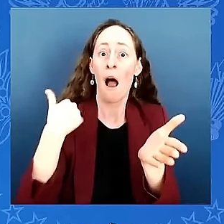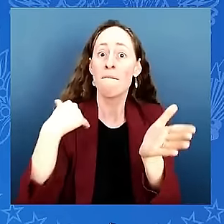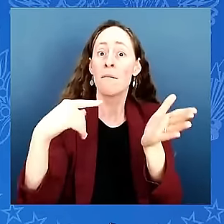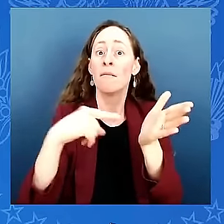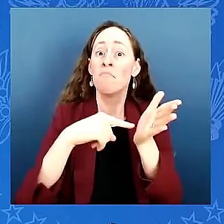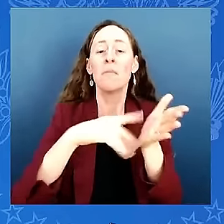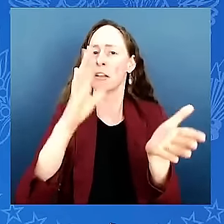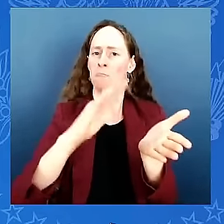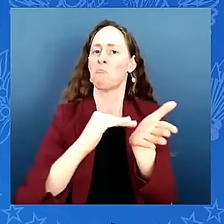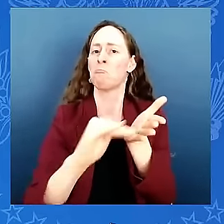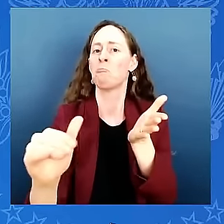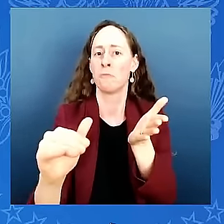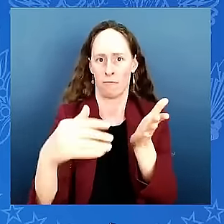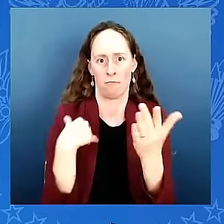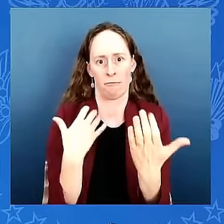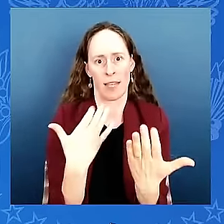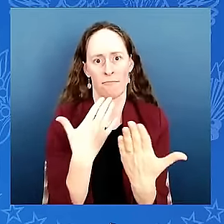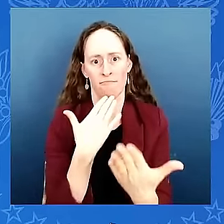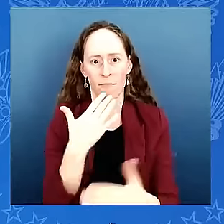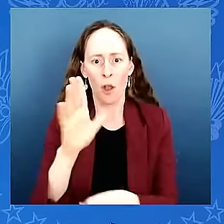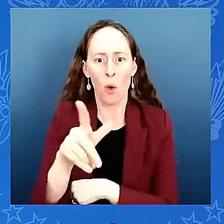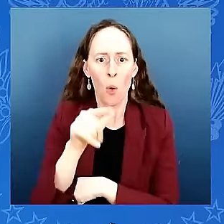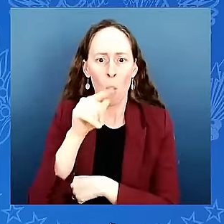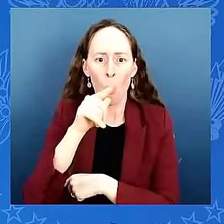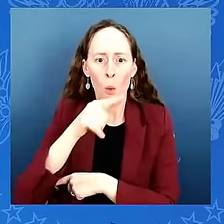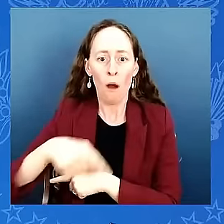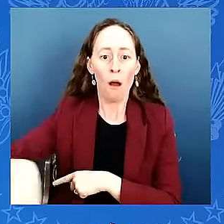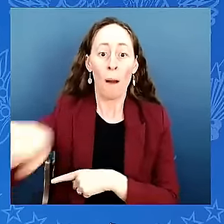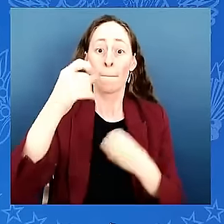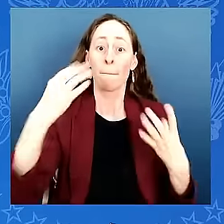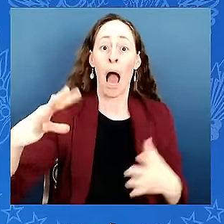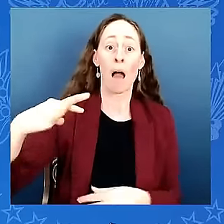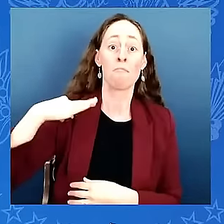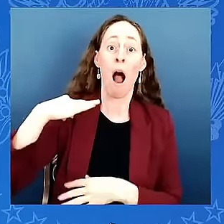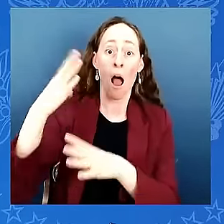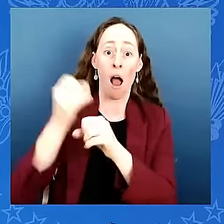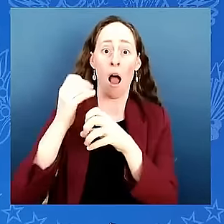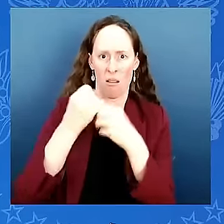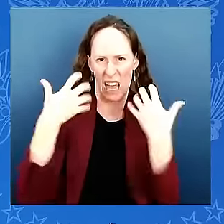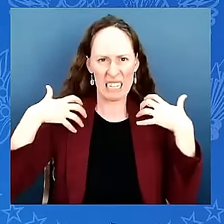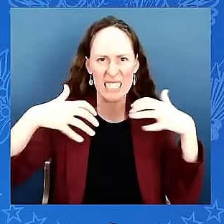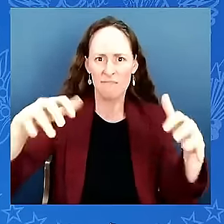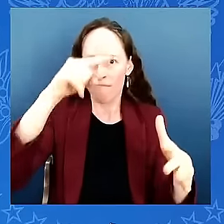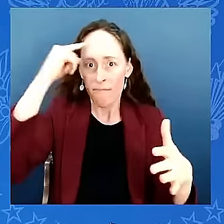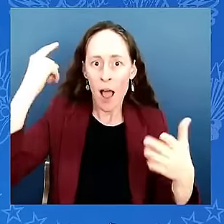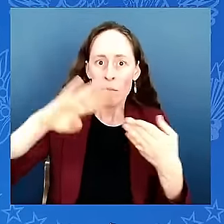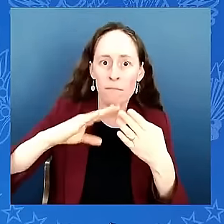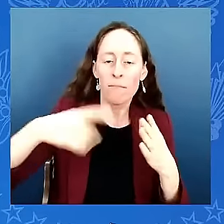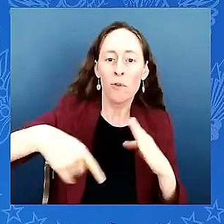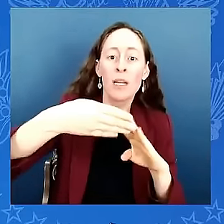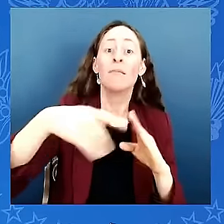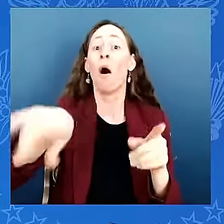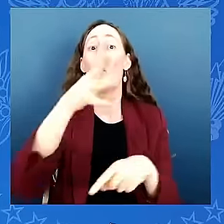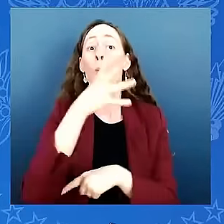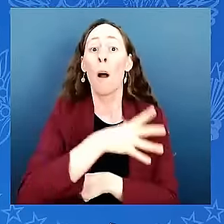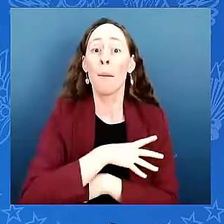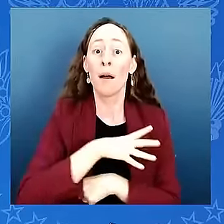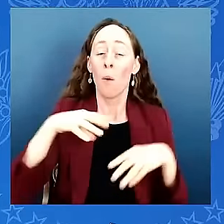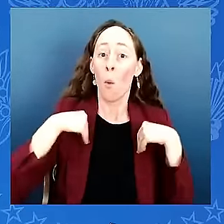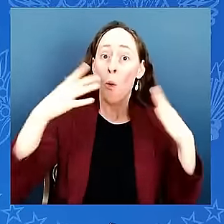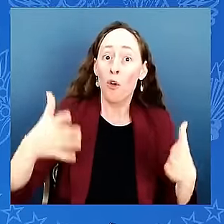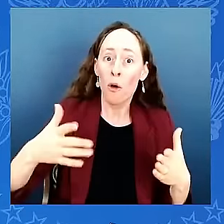woman-owned business and so again driving what your administration has allowed us to come accomplish designated